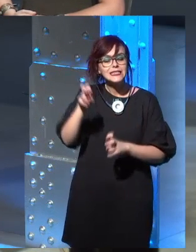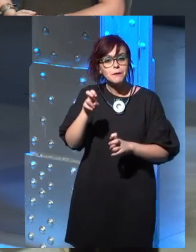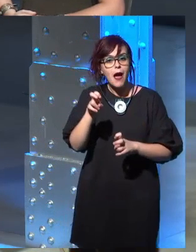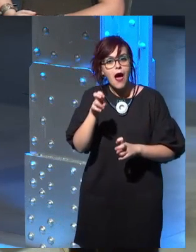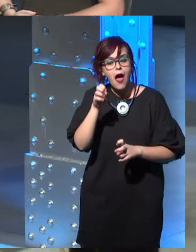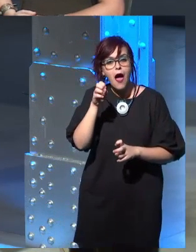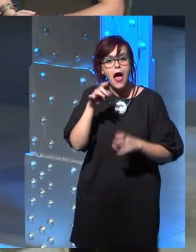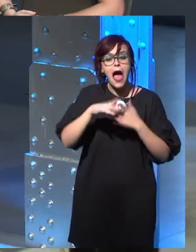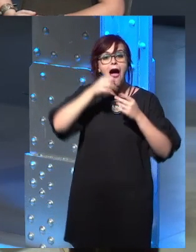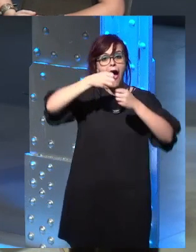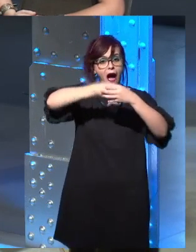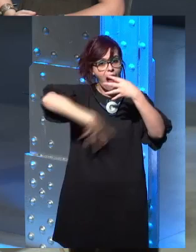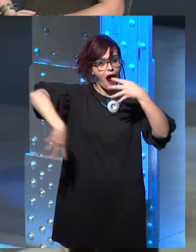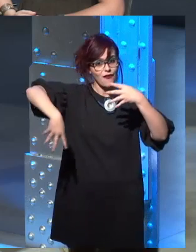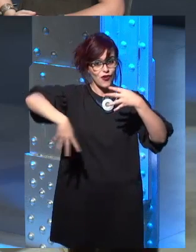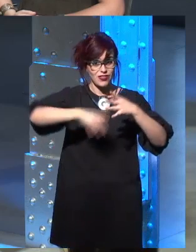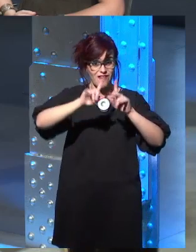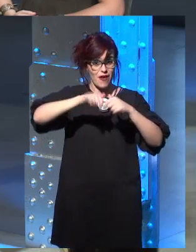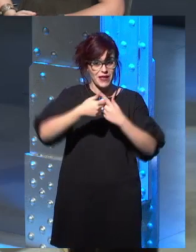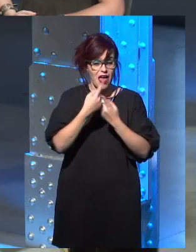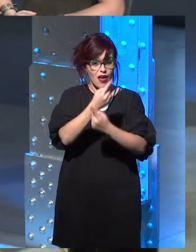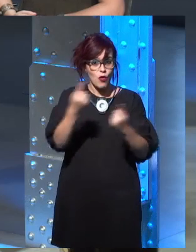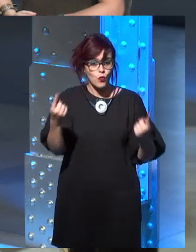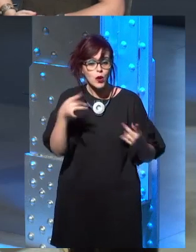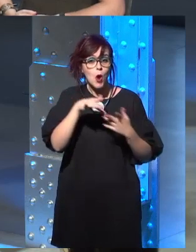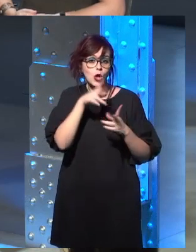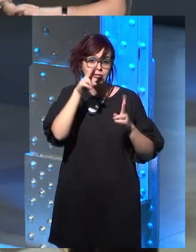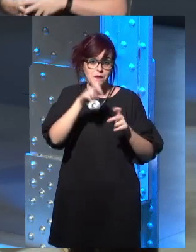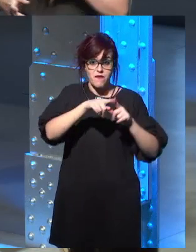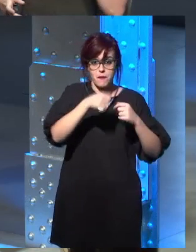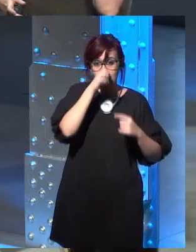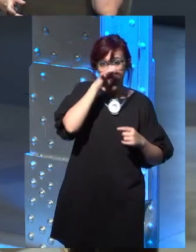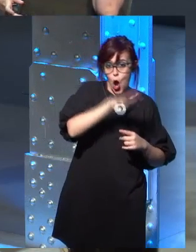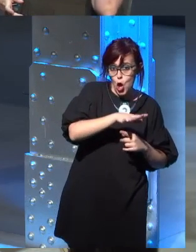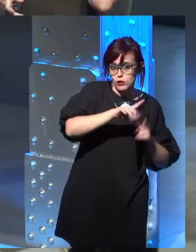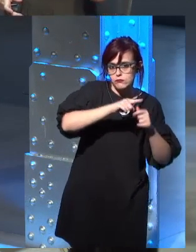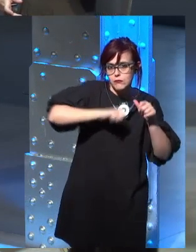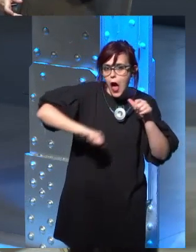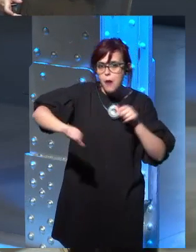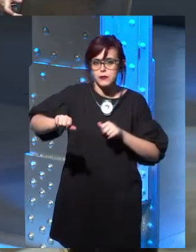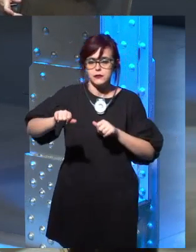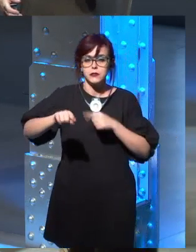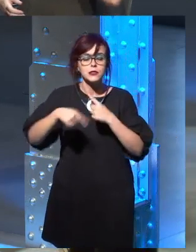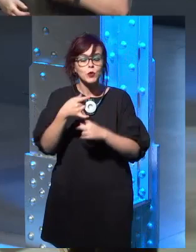each kingdom. also have genealogical trees of the different families in the books,